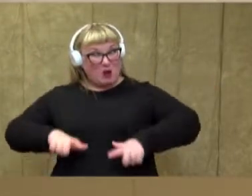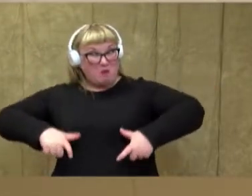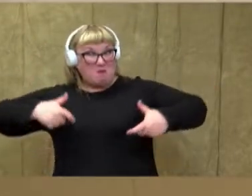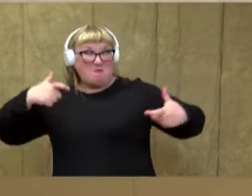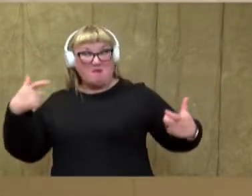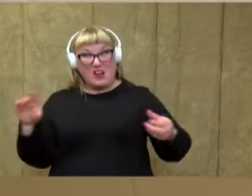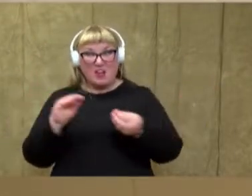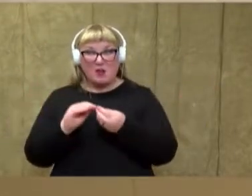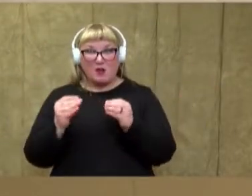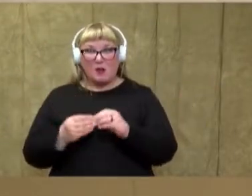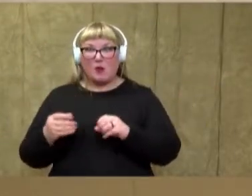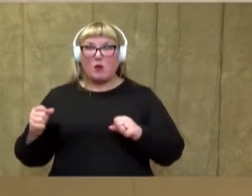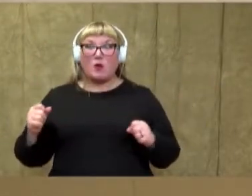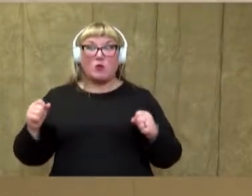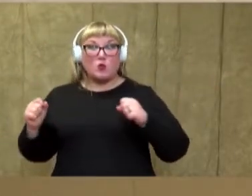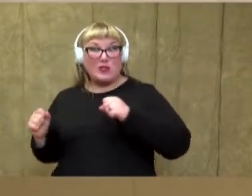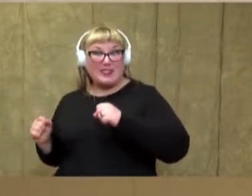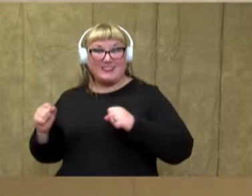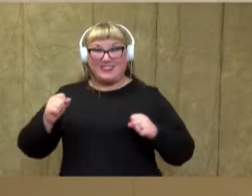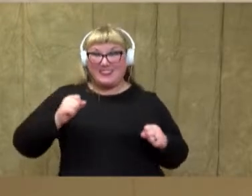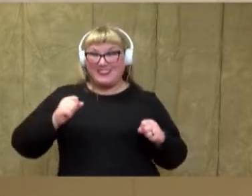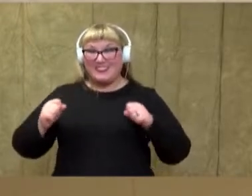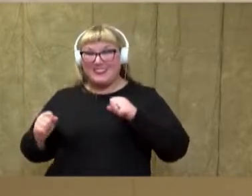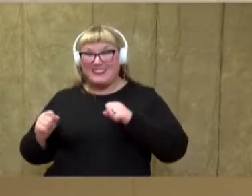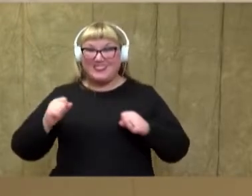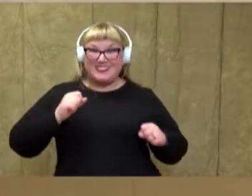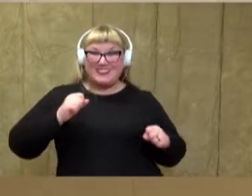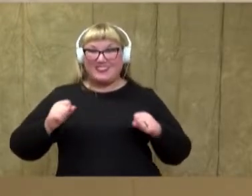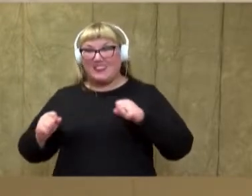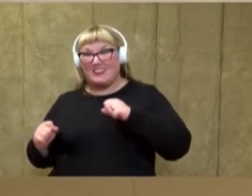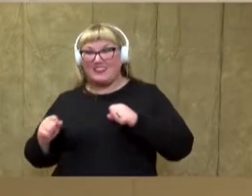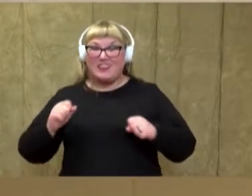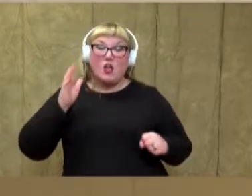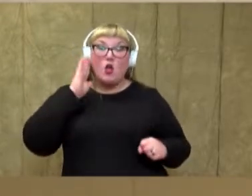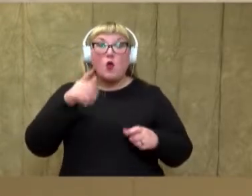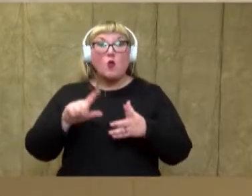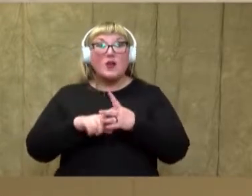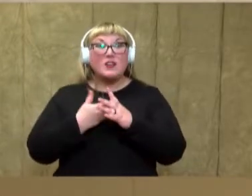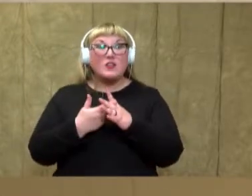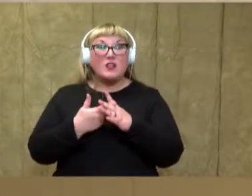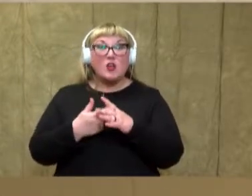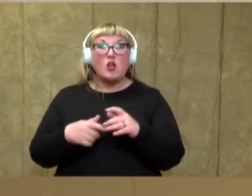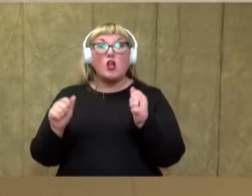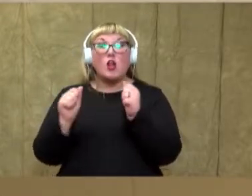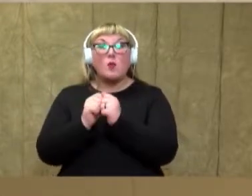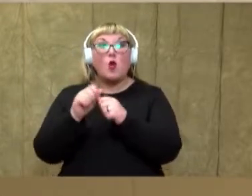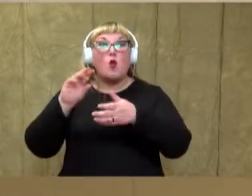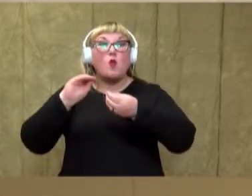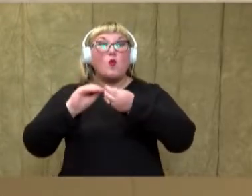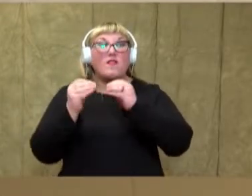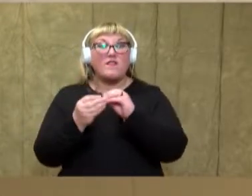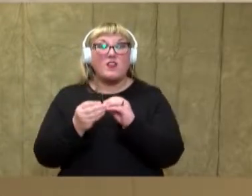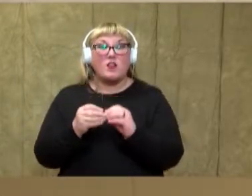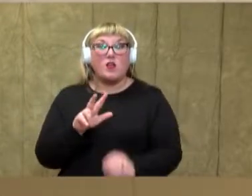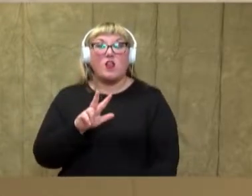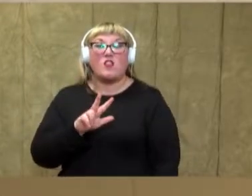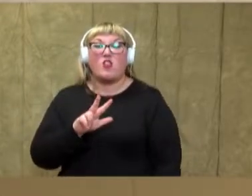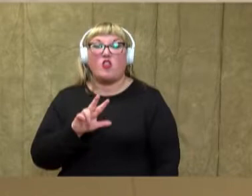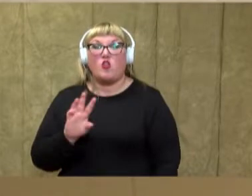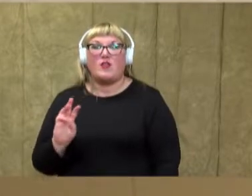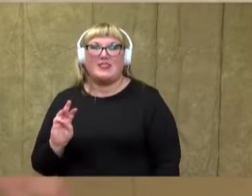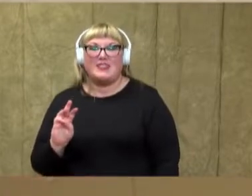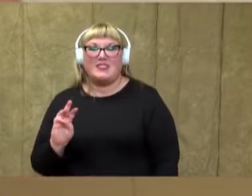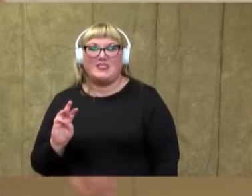this time we're going to do the twist. We're going to start with the number 36.